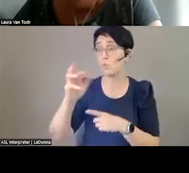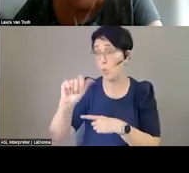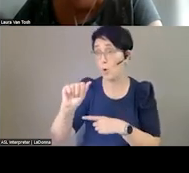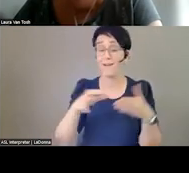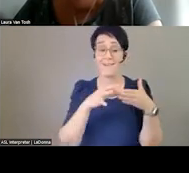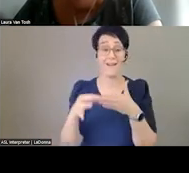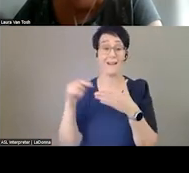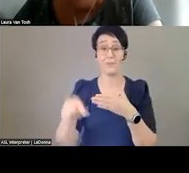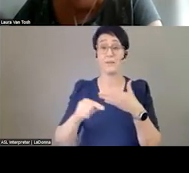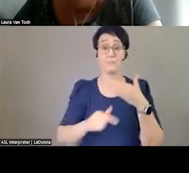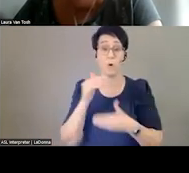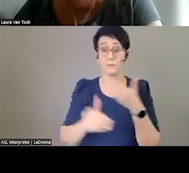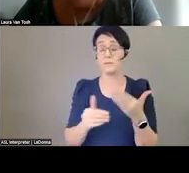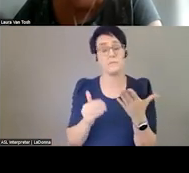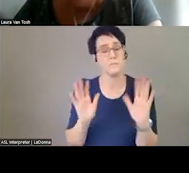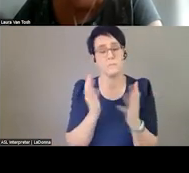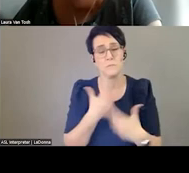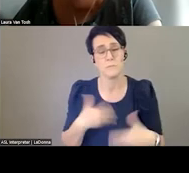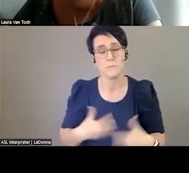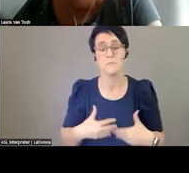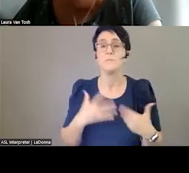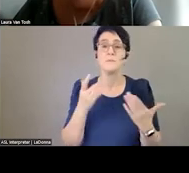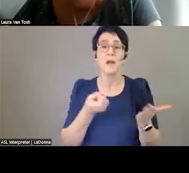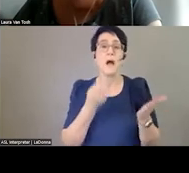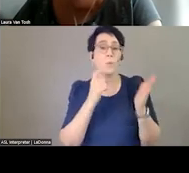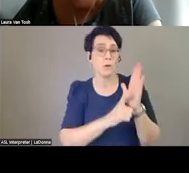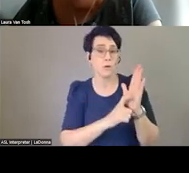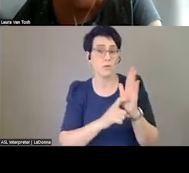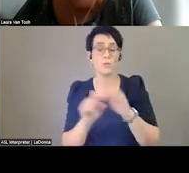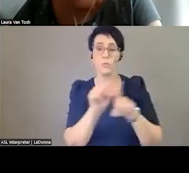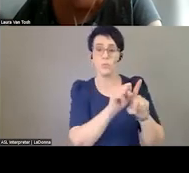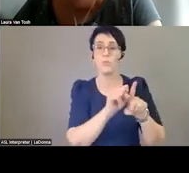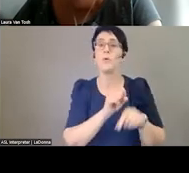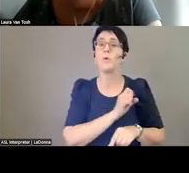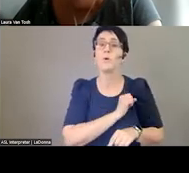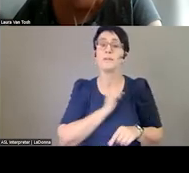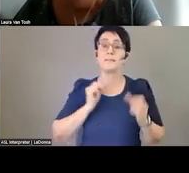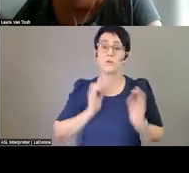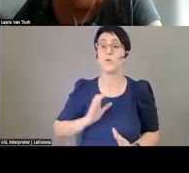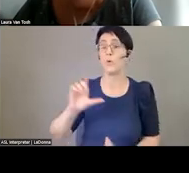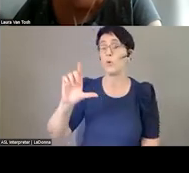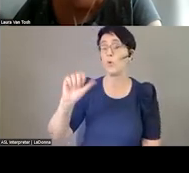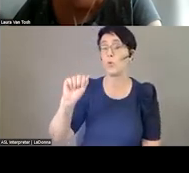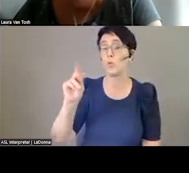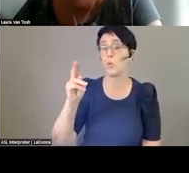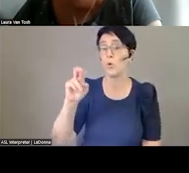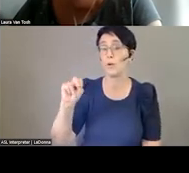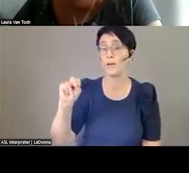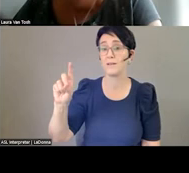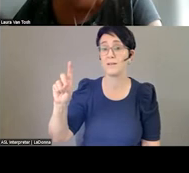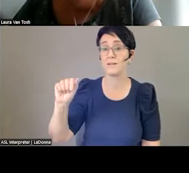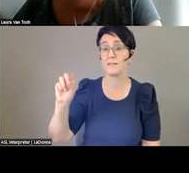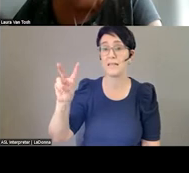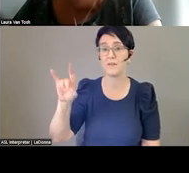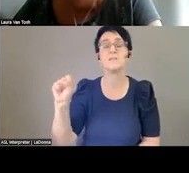I do need to do a shout out also to Representative Lauren Davis, who really is trying to work on this issue at the state level. But, you know,